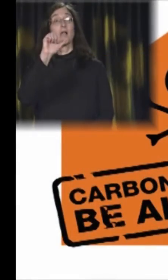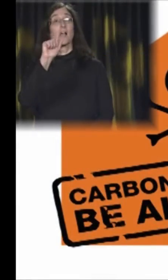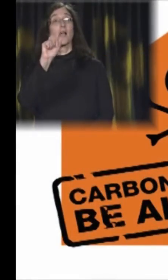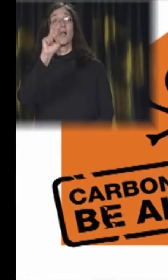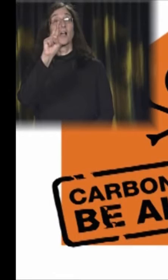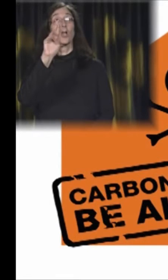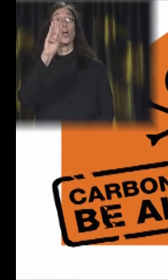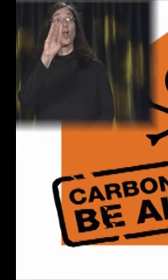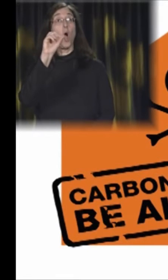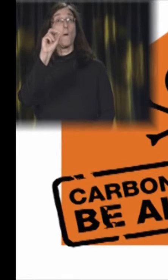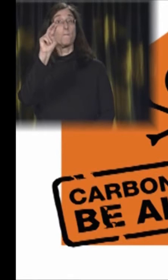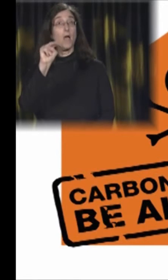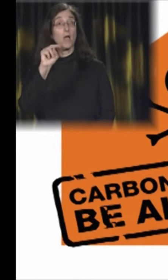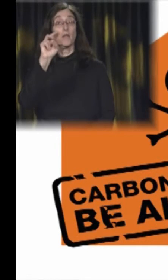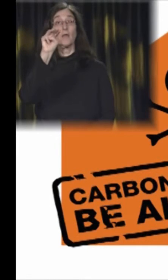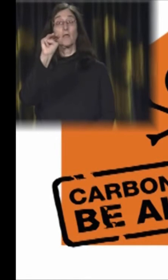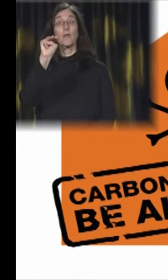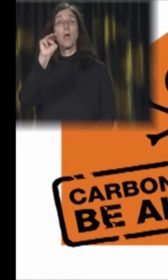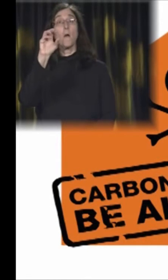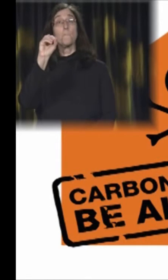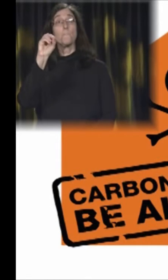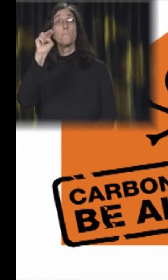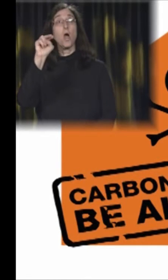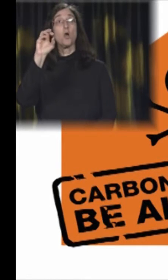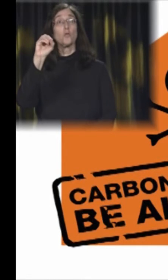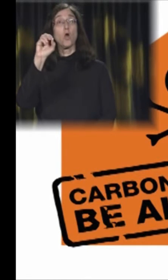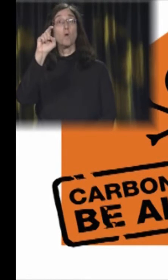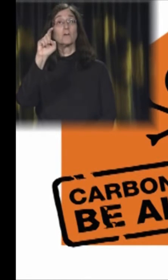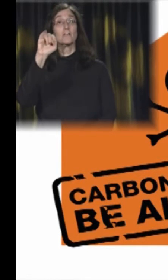Prevent carbon monoxide poisoning.